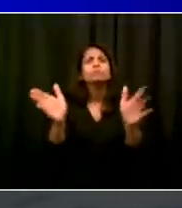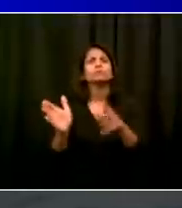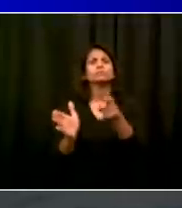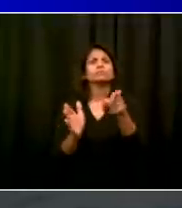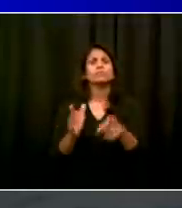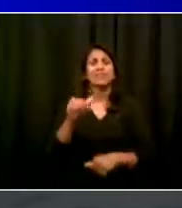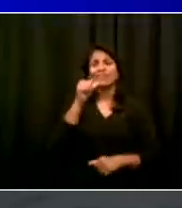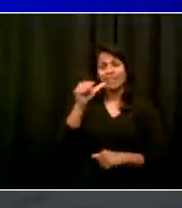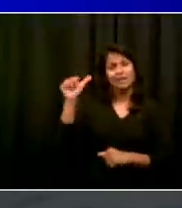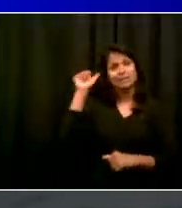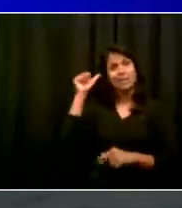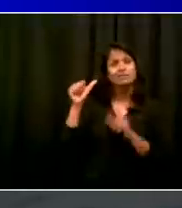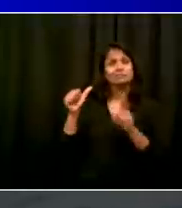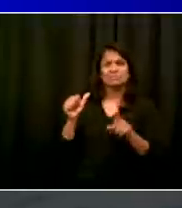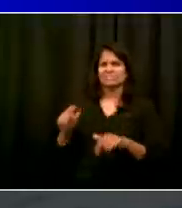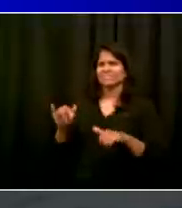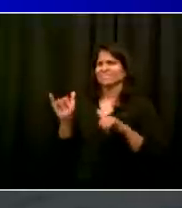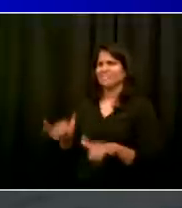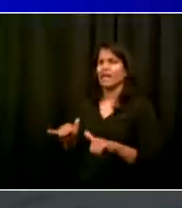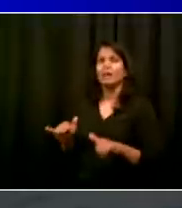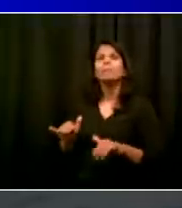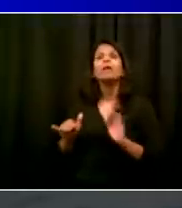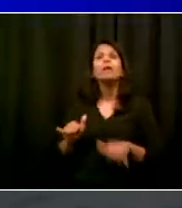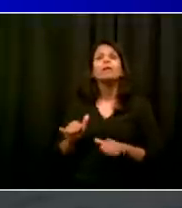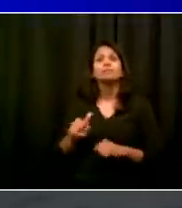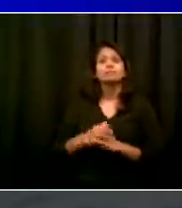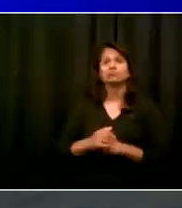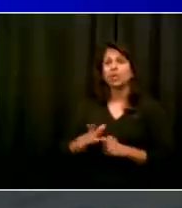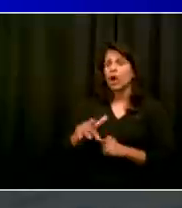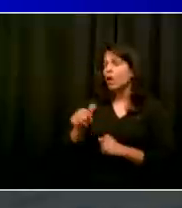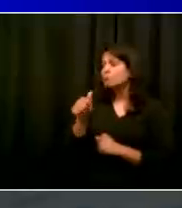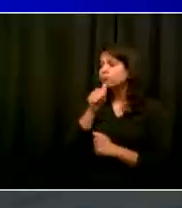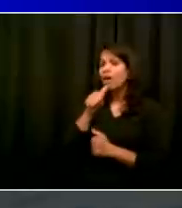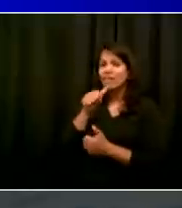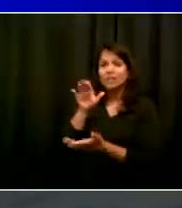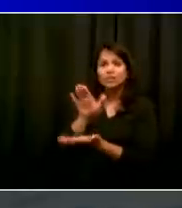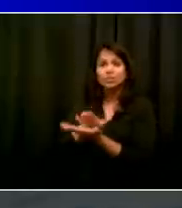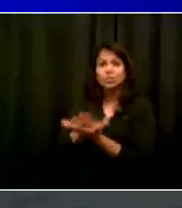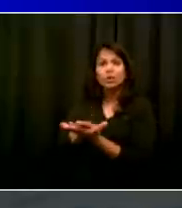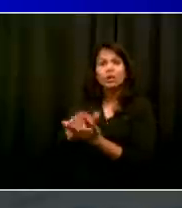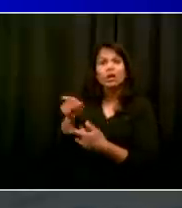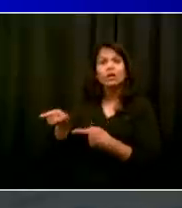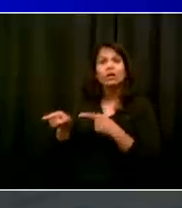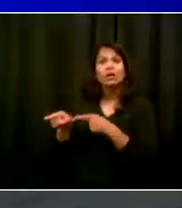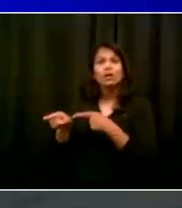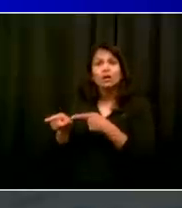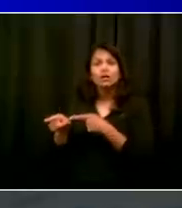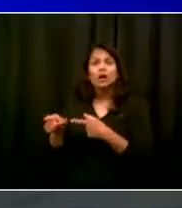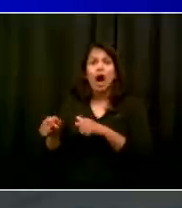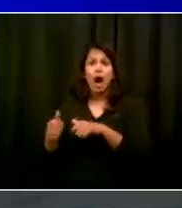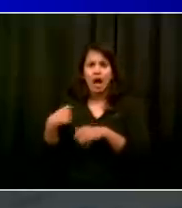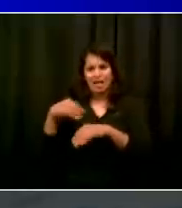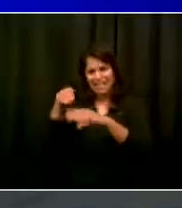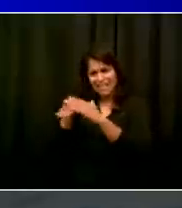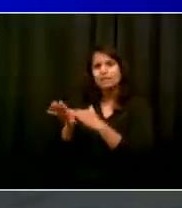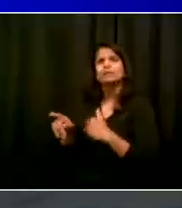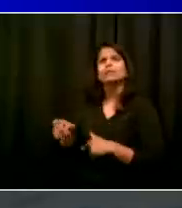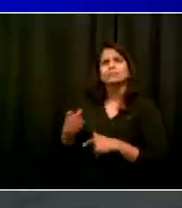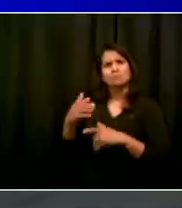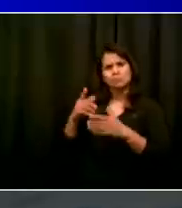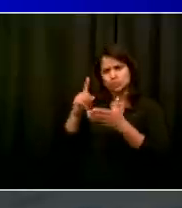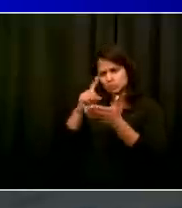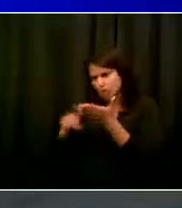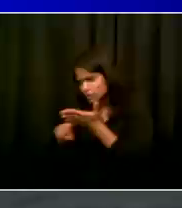rules were being followed. So that's a key piece of the equation. There's going to be, by the Sheriff and Office of Special Enforcement